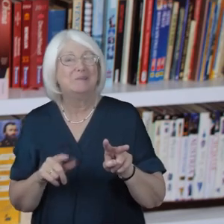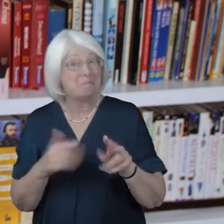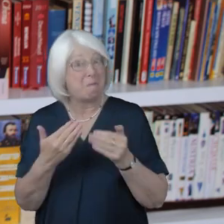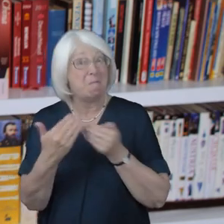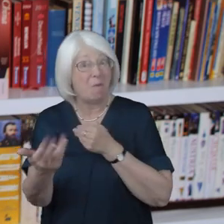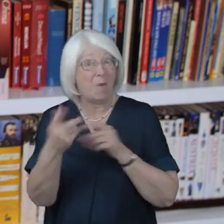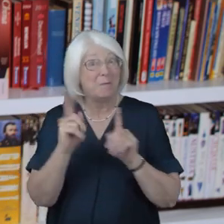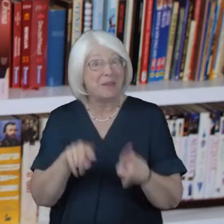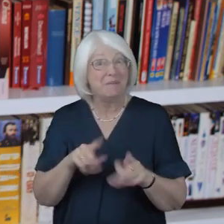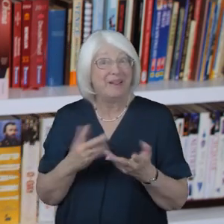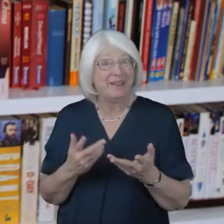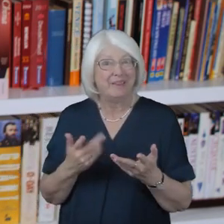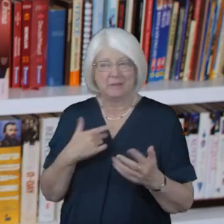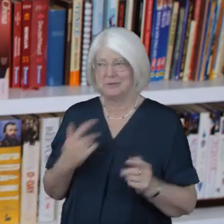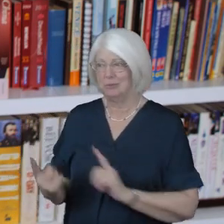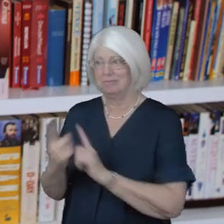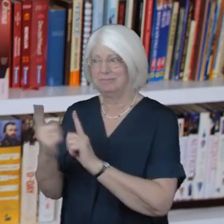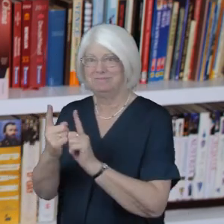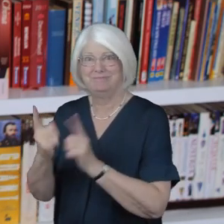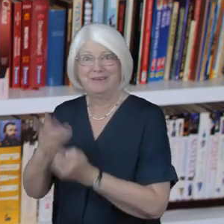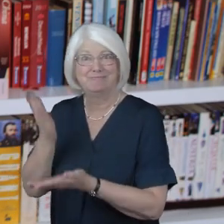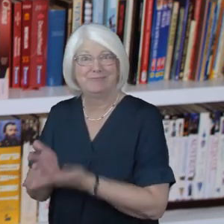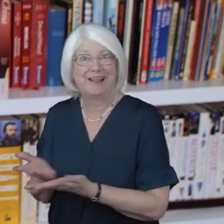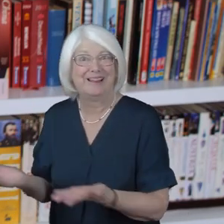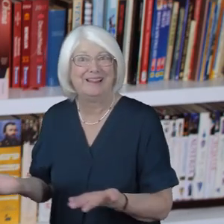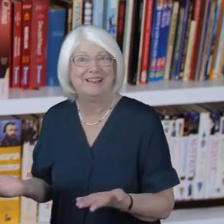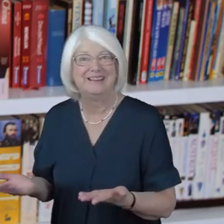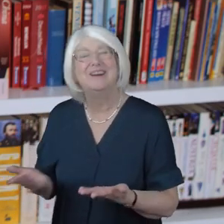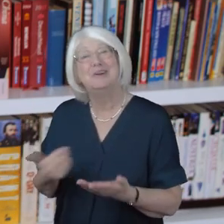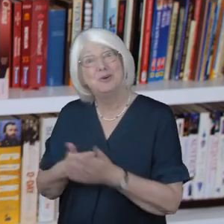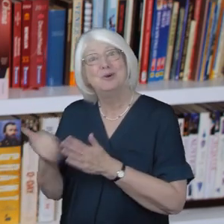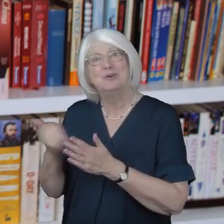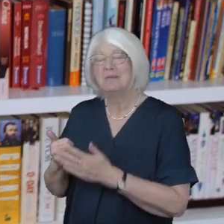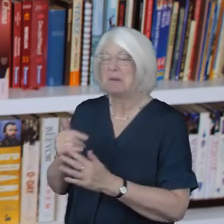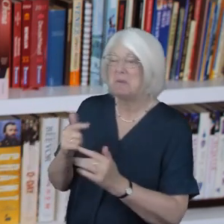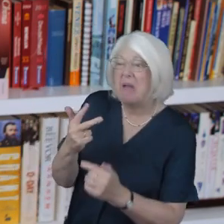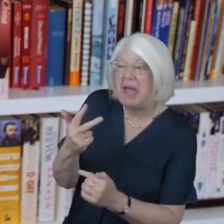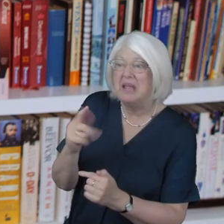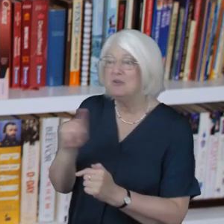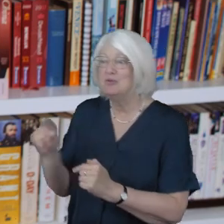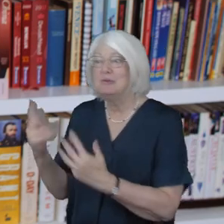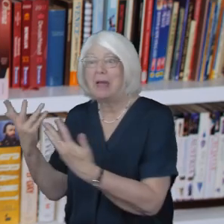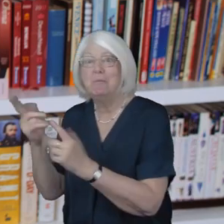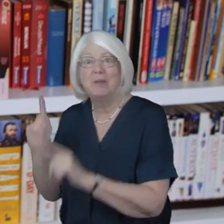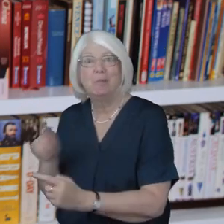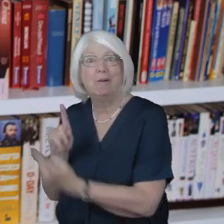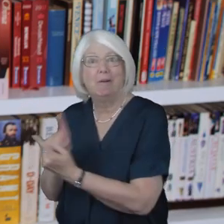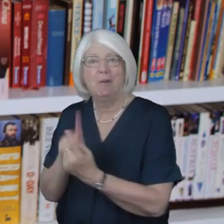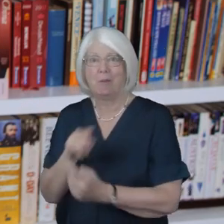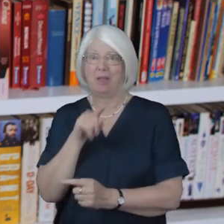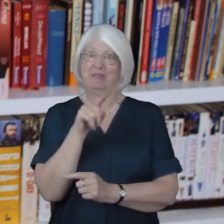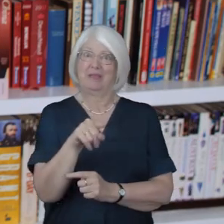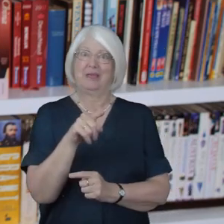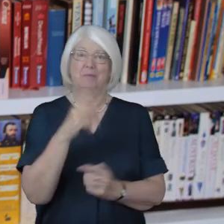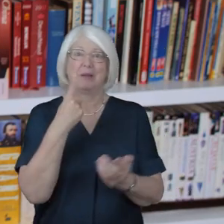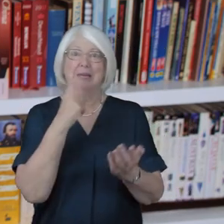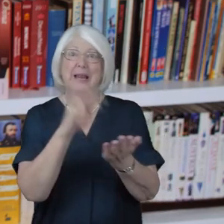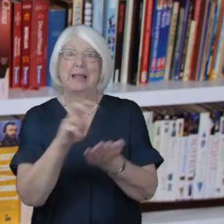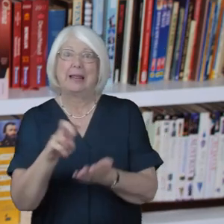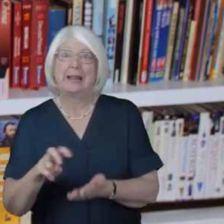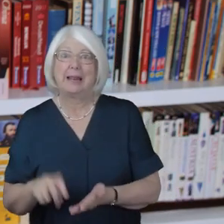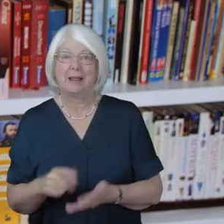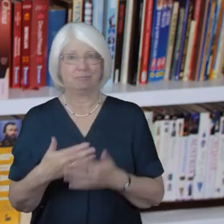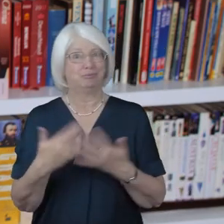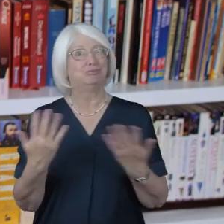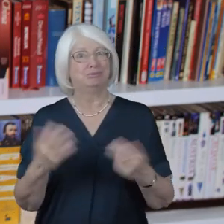care home and meeting up with the typical 8 to 10 people she normally sees on a weekly basis these